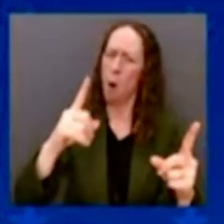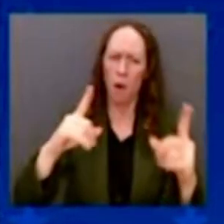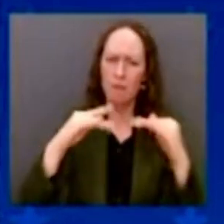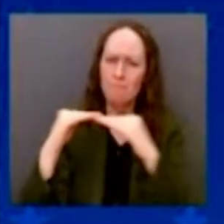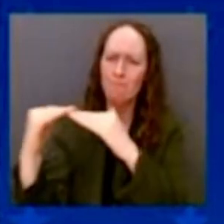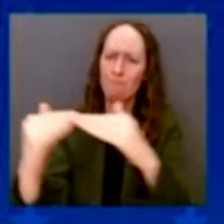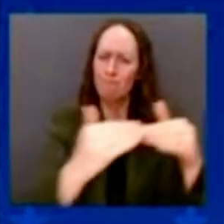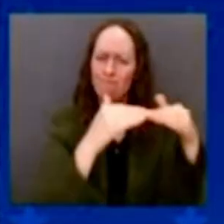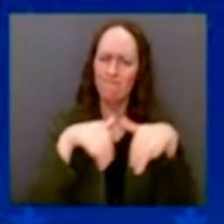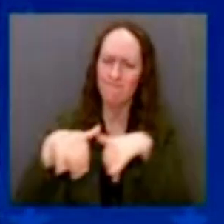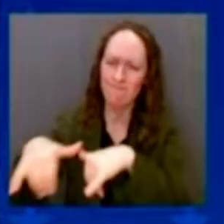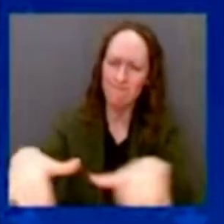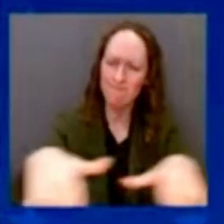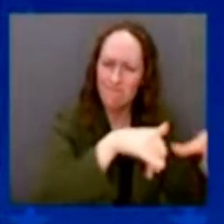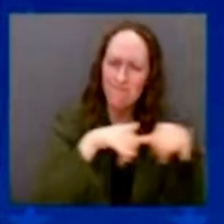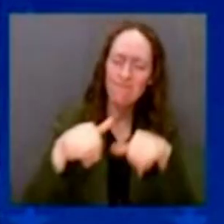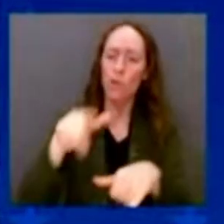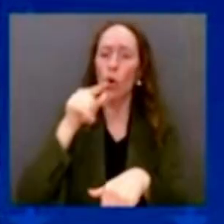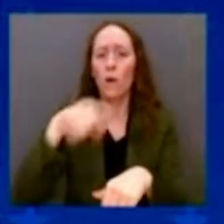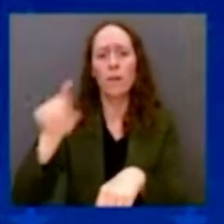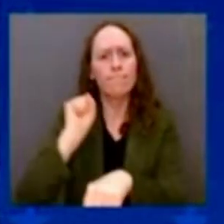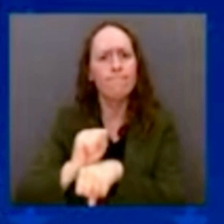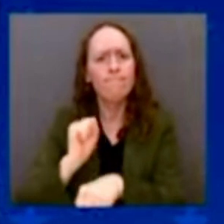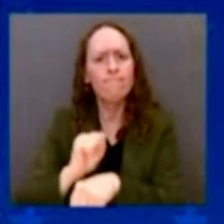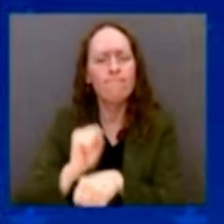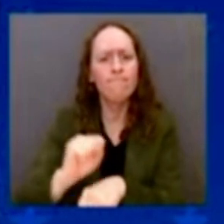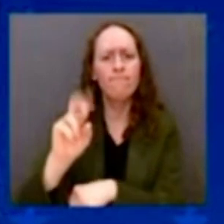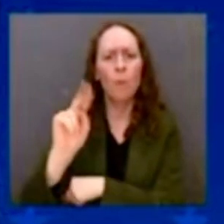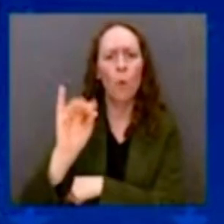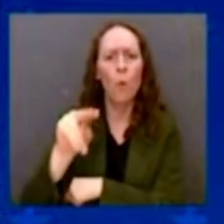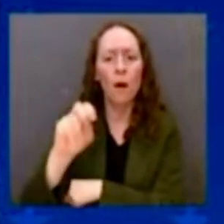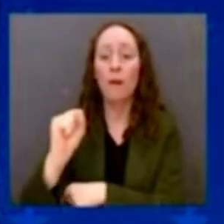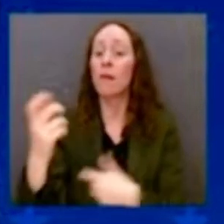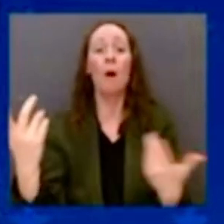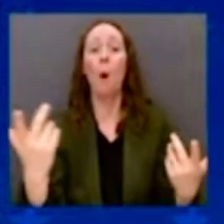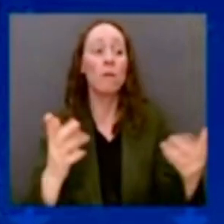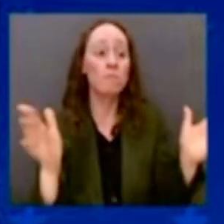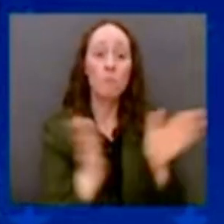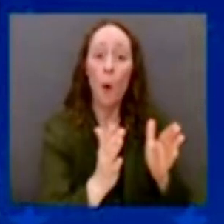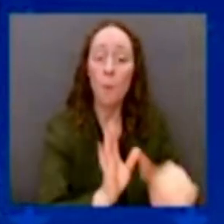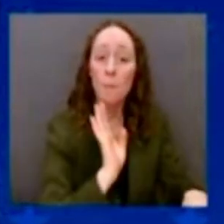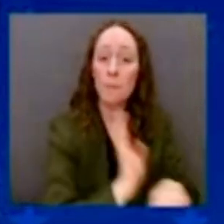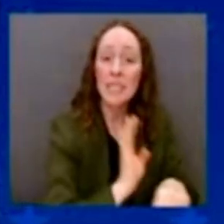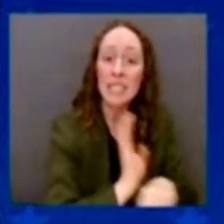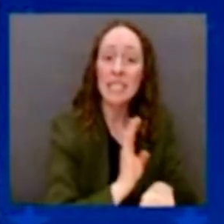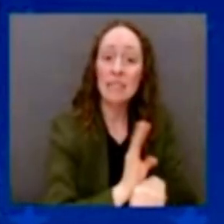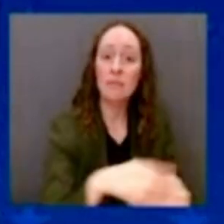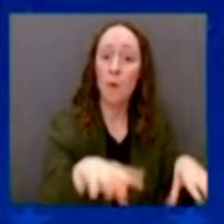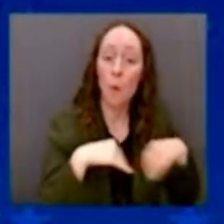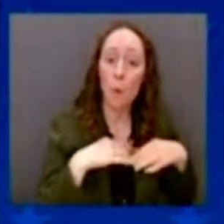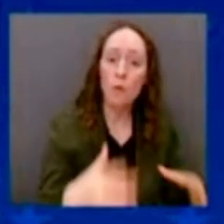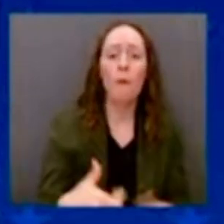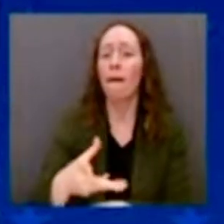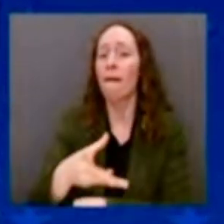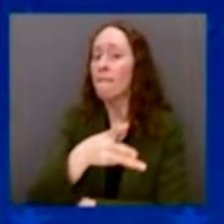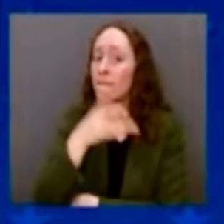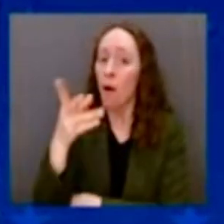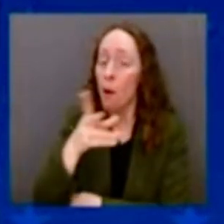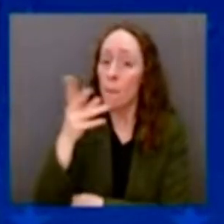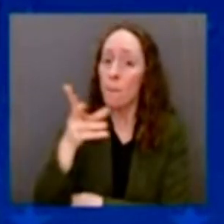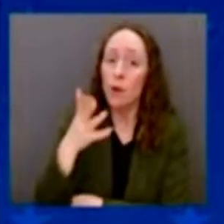hold the country together who have been basically invisible for a long time. So the end of the month after working like the devil,